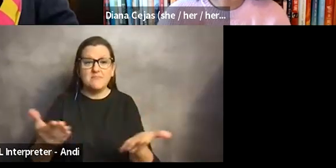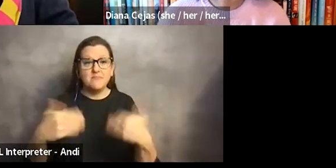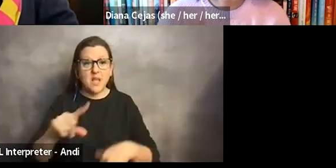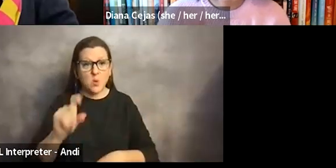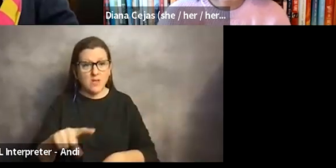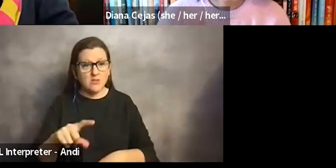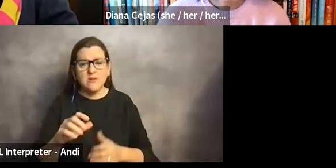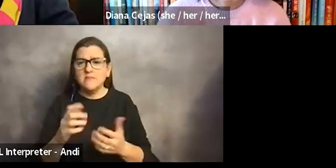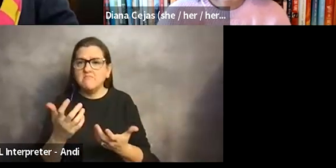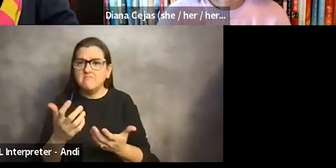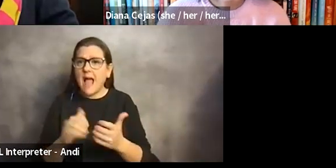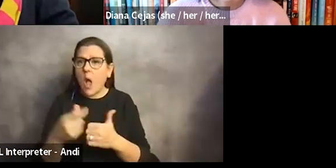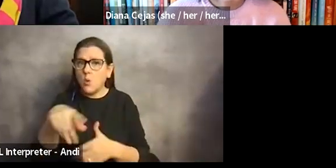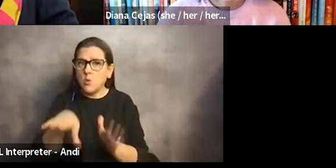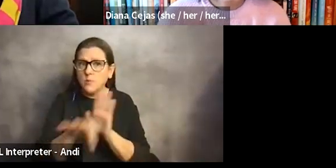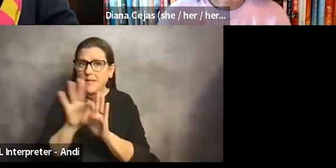your specialty?